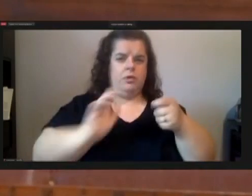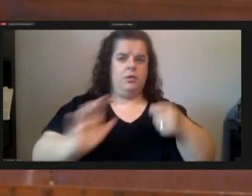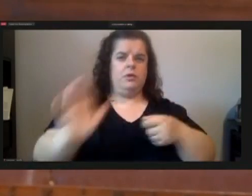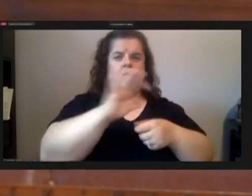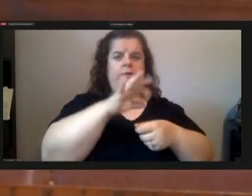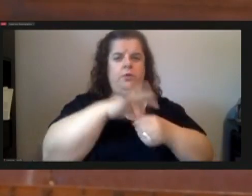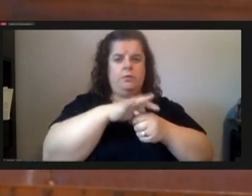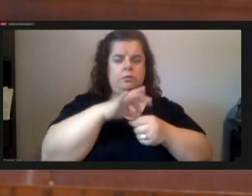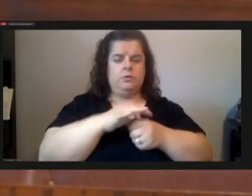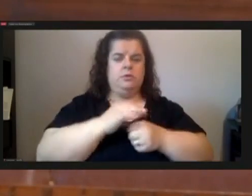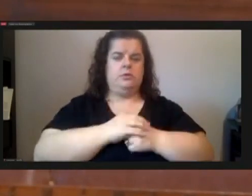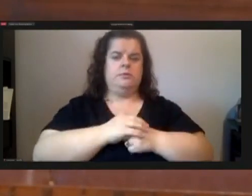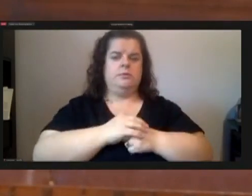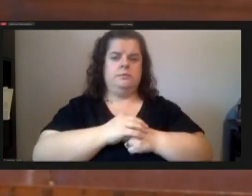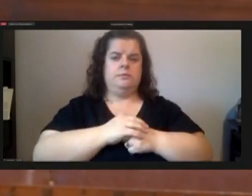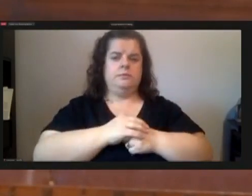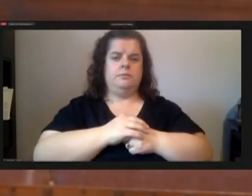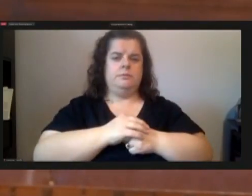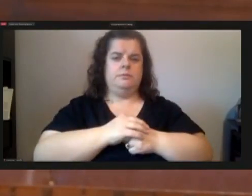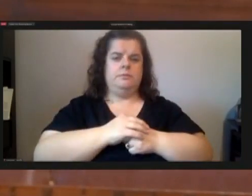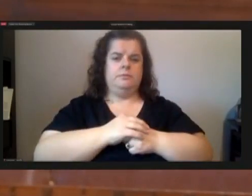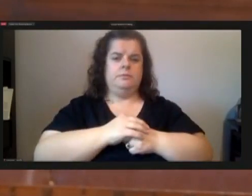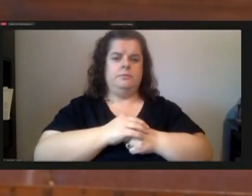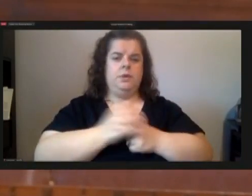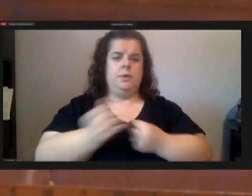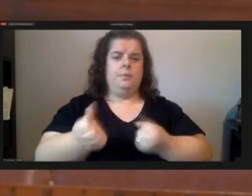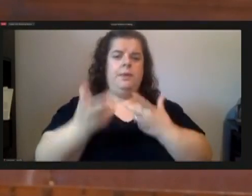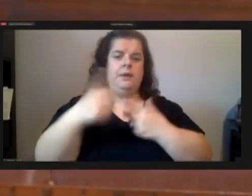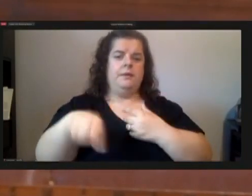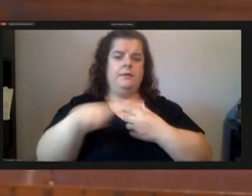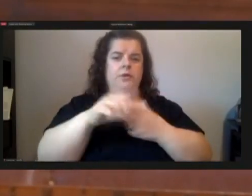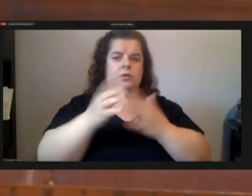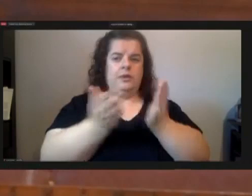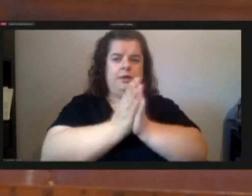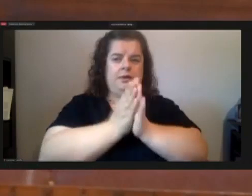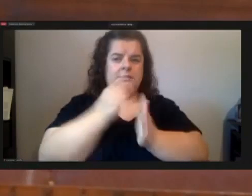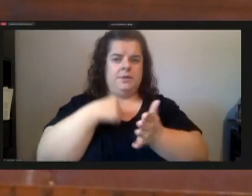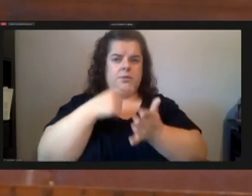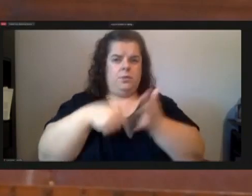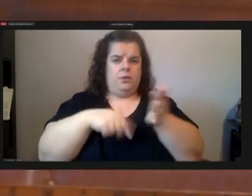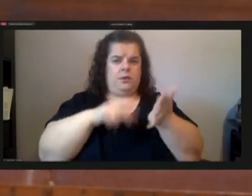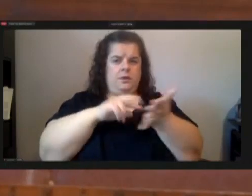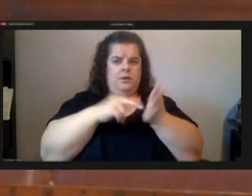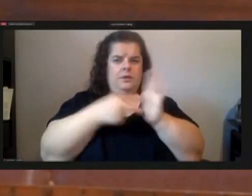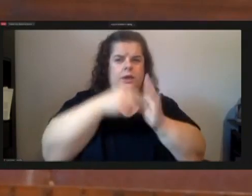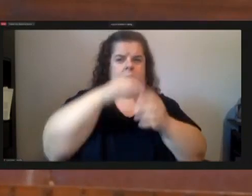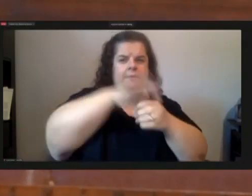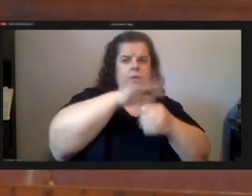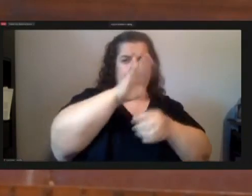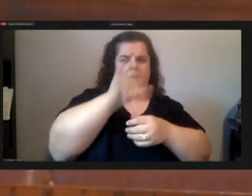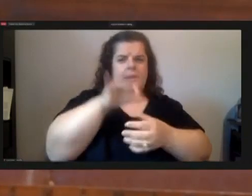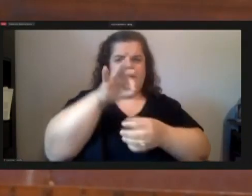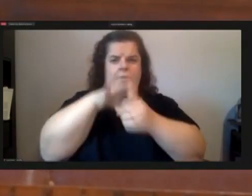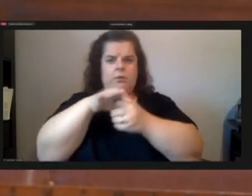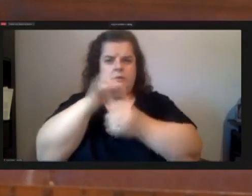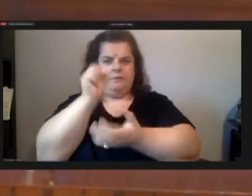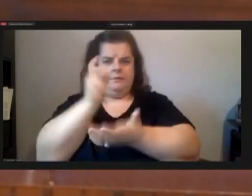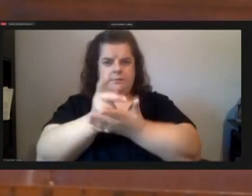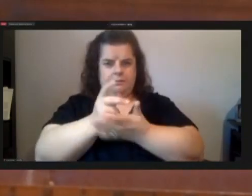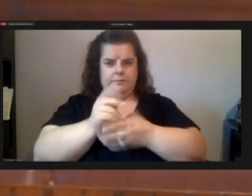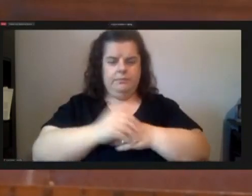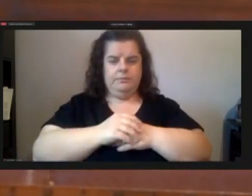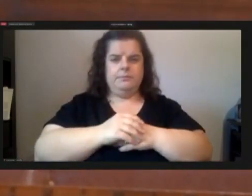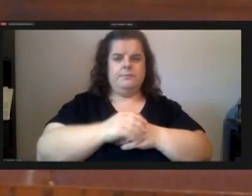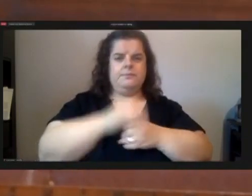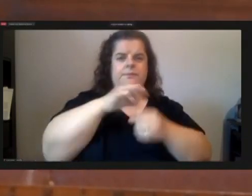um many of you have asked me uh what i mean by vote by voter verification um vote by